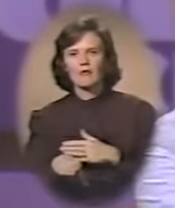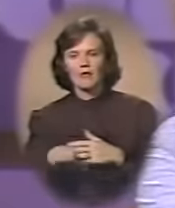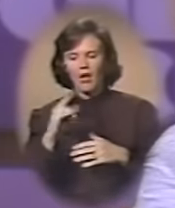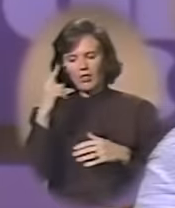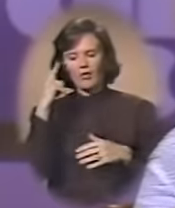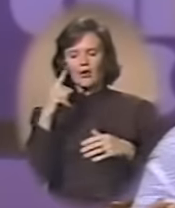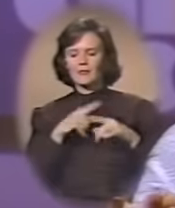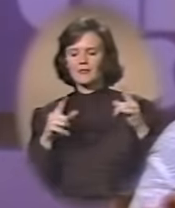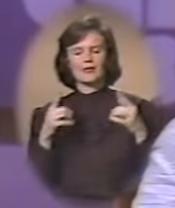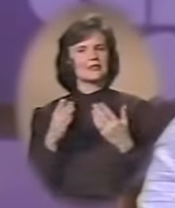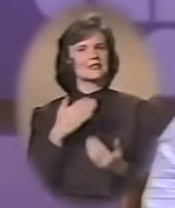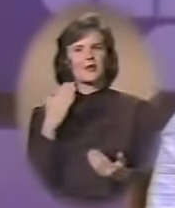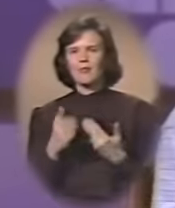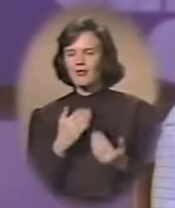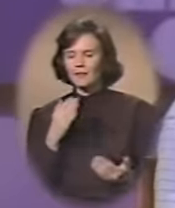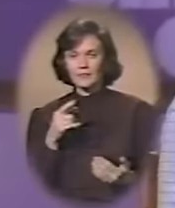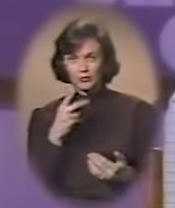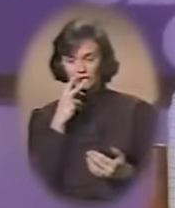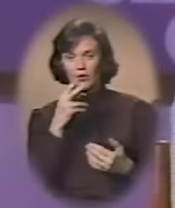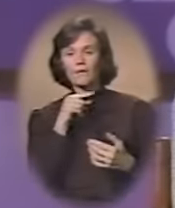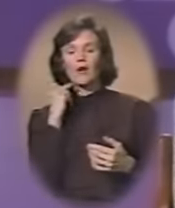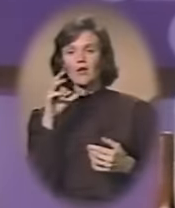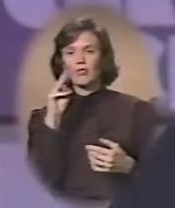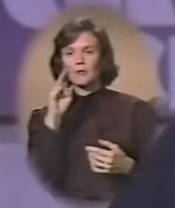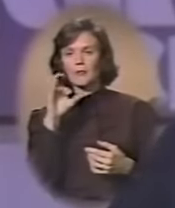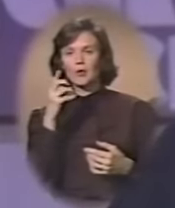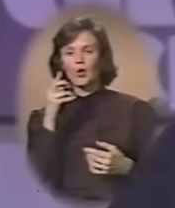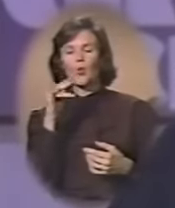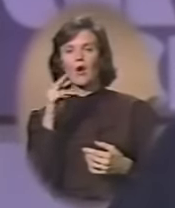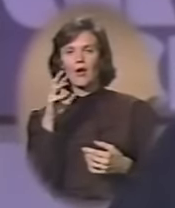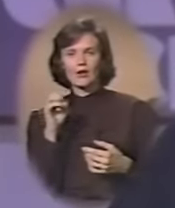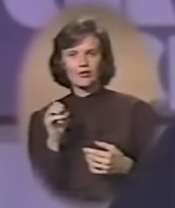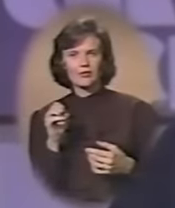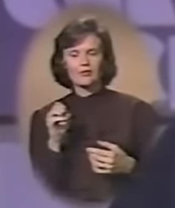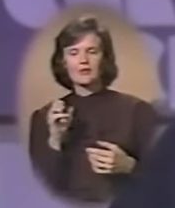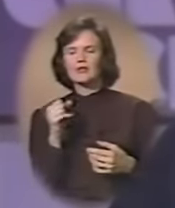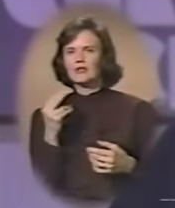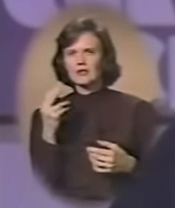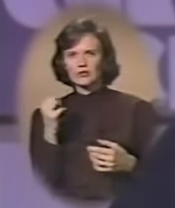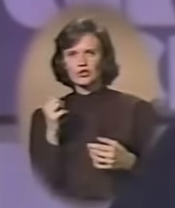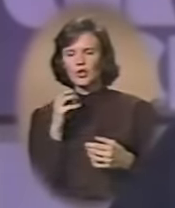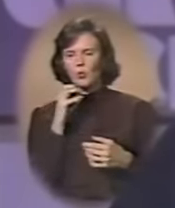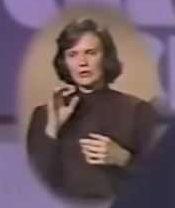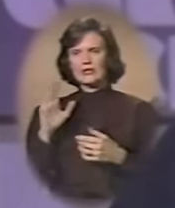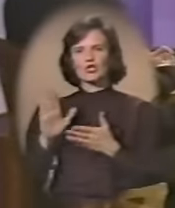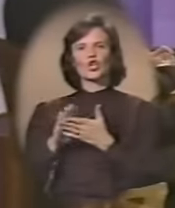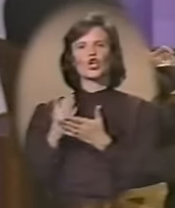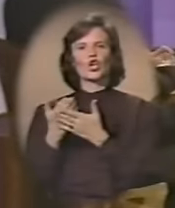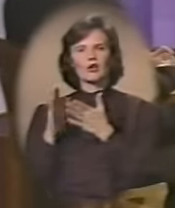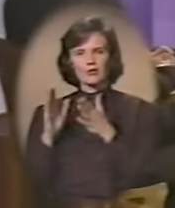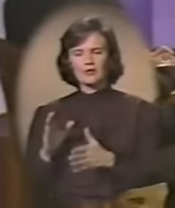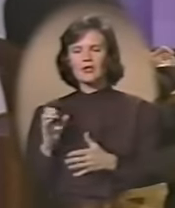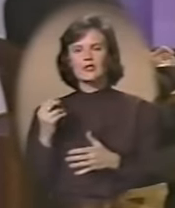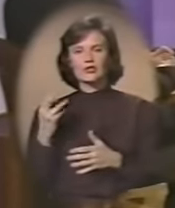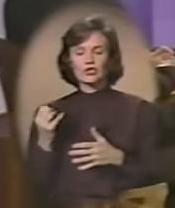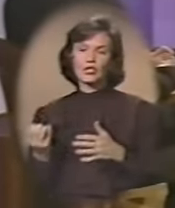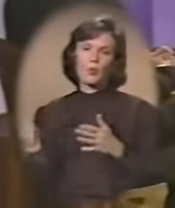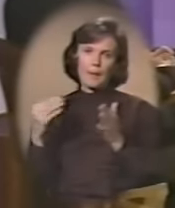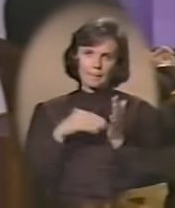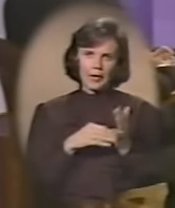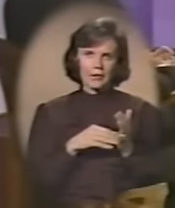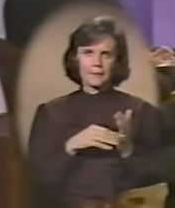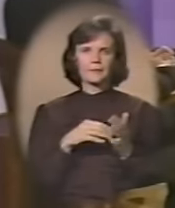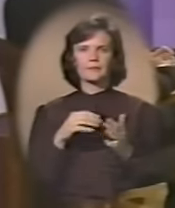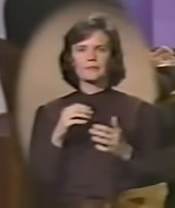And it's just simple. So you saw Fadi Maguire? Yes, and she was his cook. So when she went back,